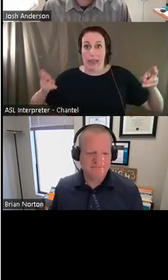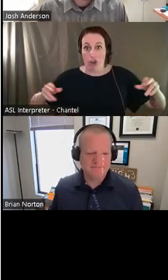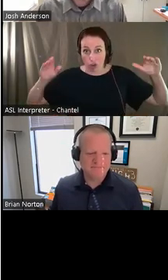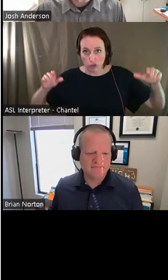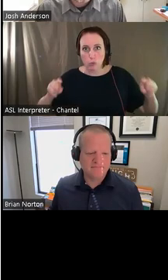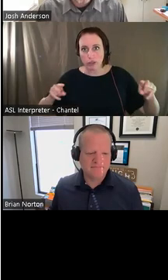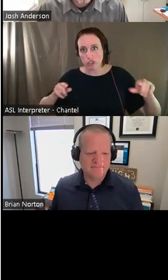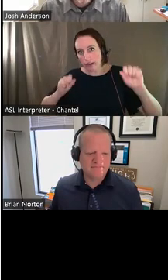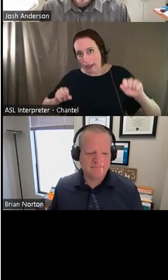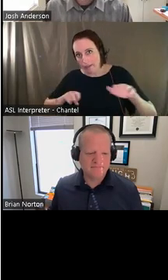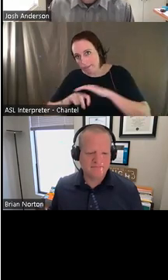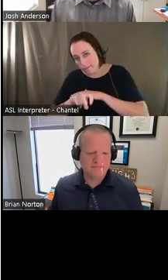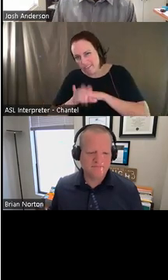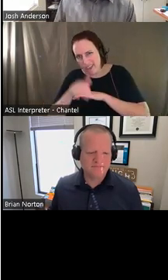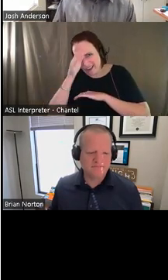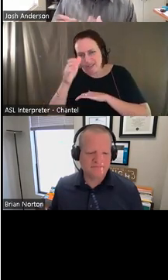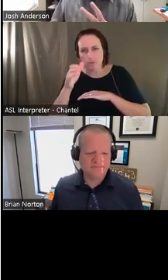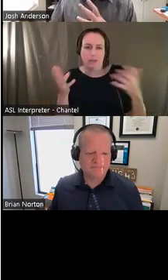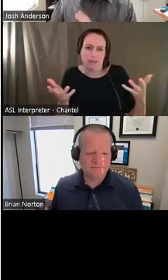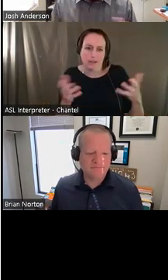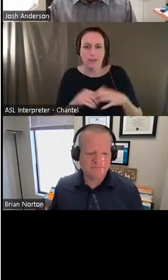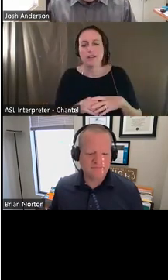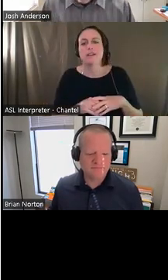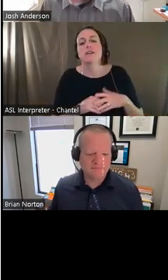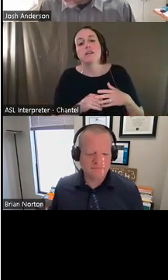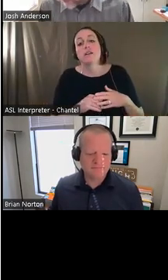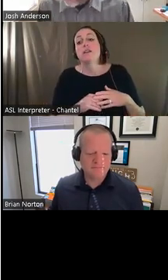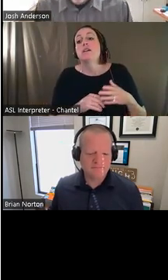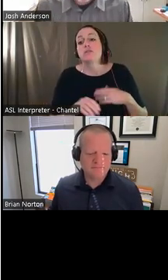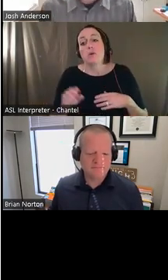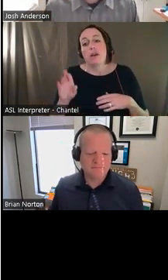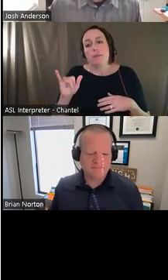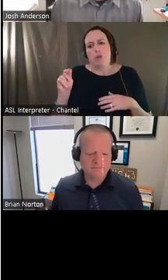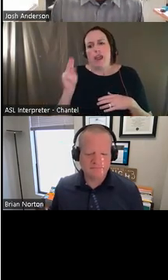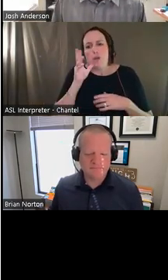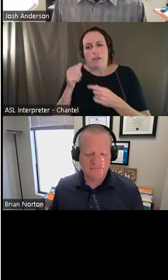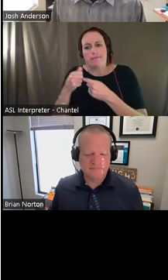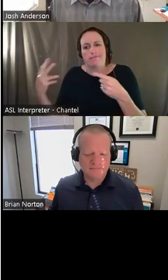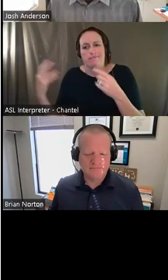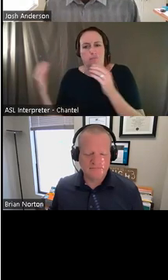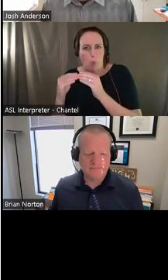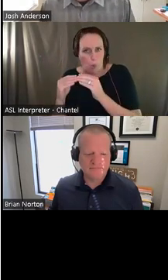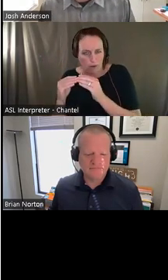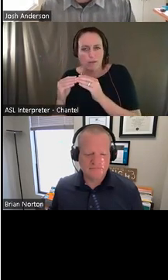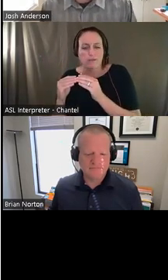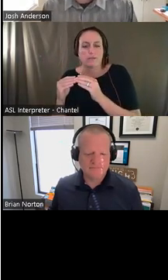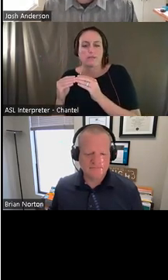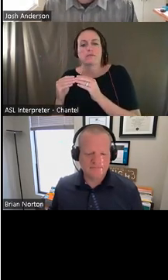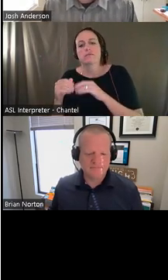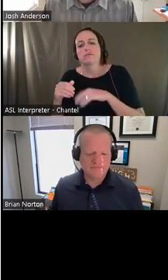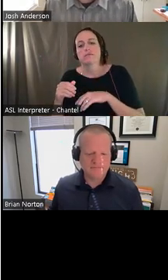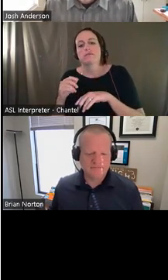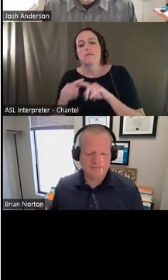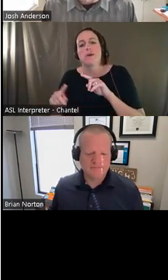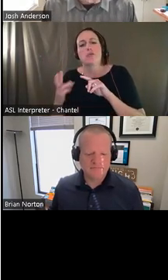and strategies, very important. Brian will talk about this a little bit more when he talks about communication, but set reasonable expectations.